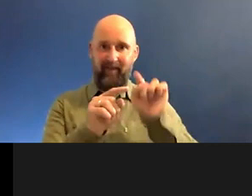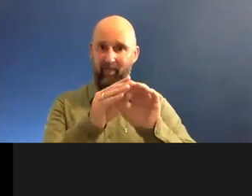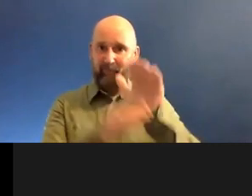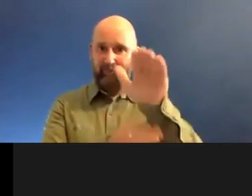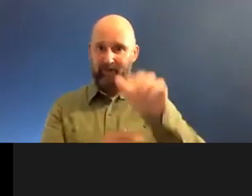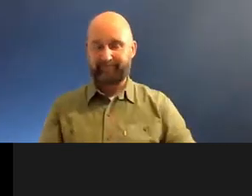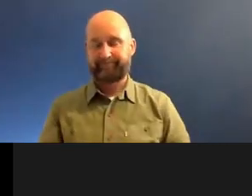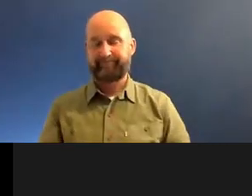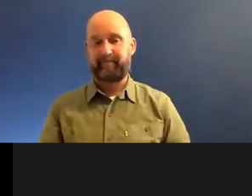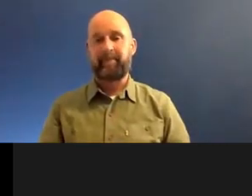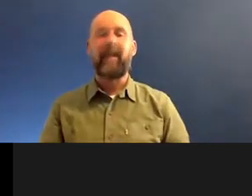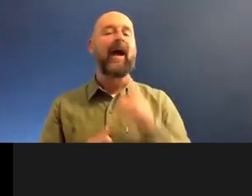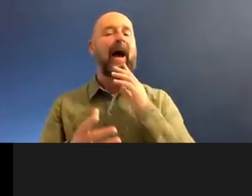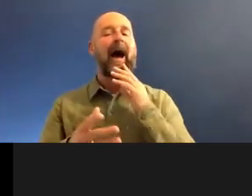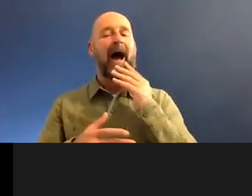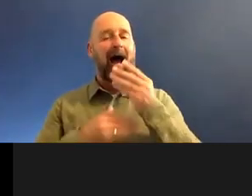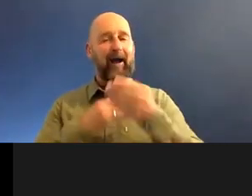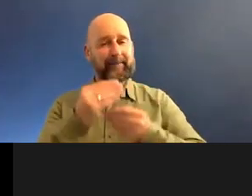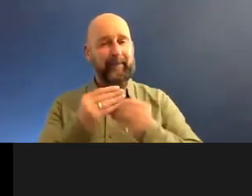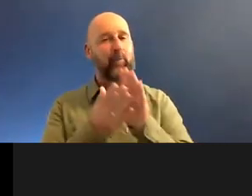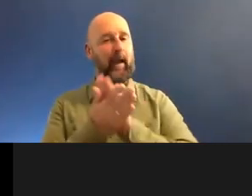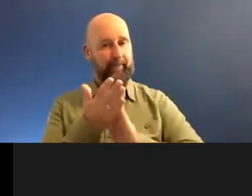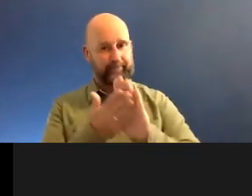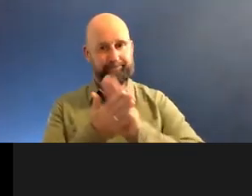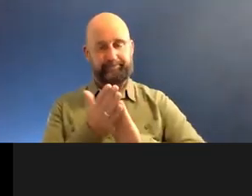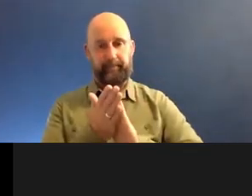Um, I'll explain what, expand what I mean. I mean,